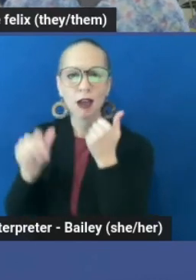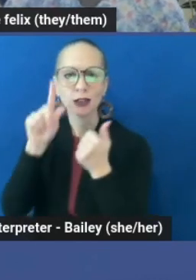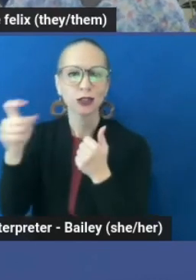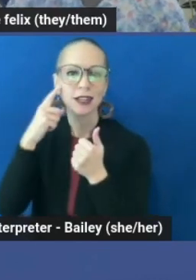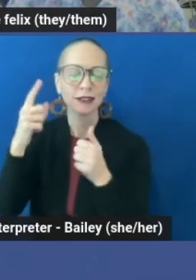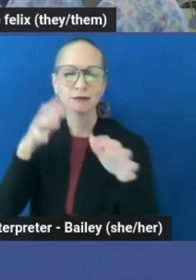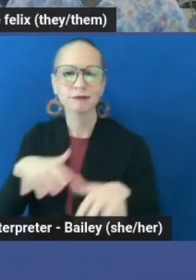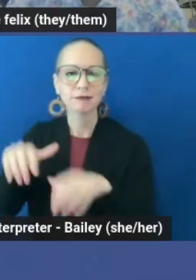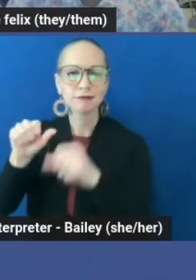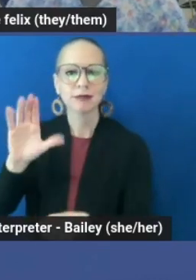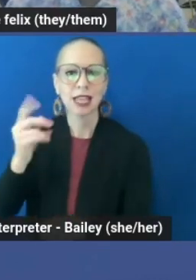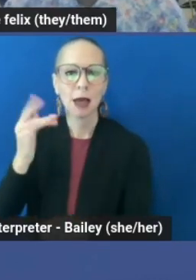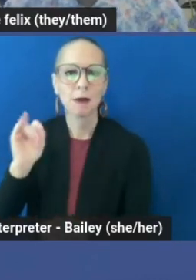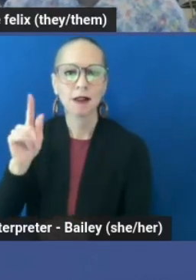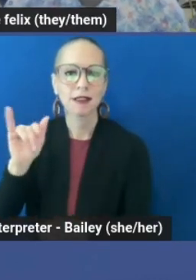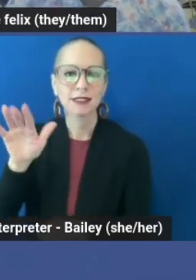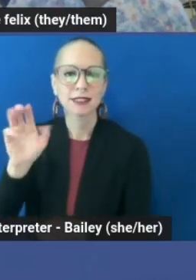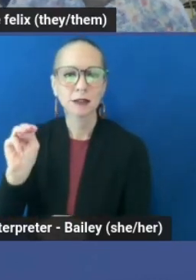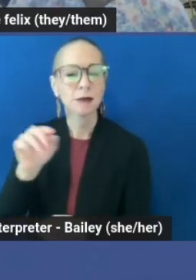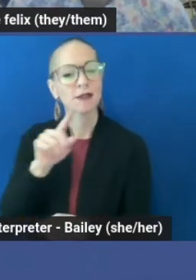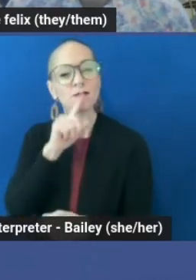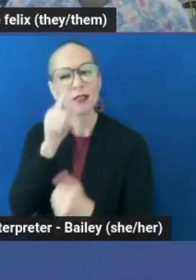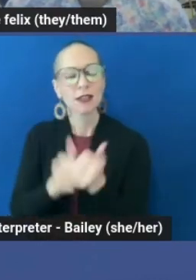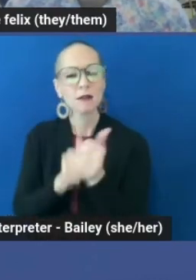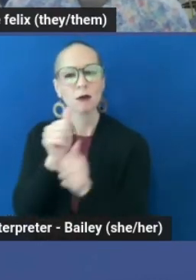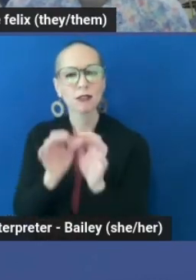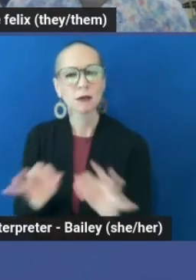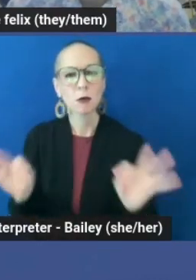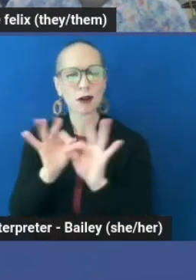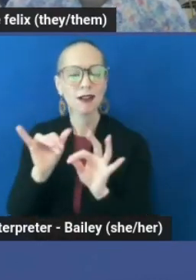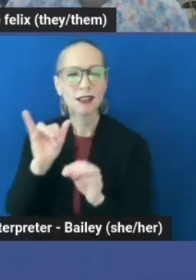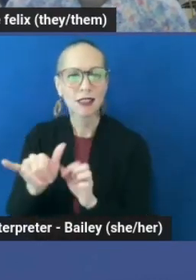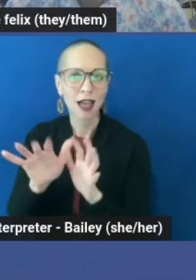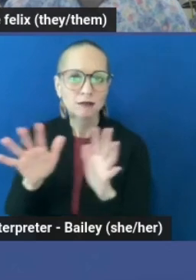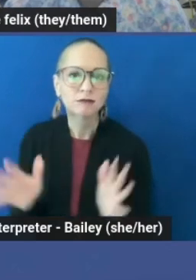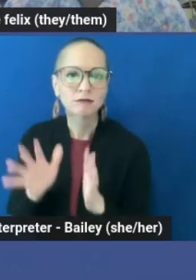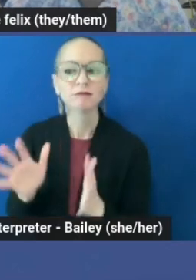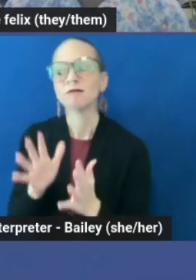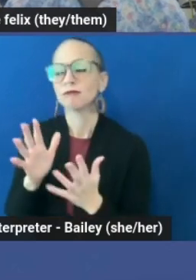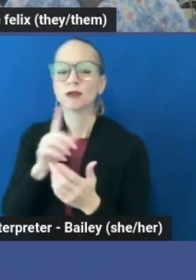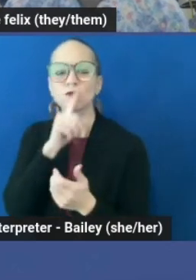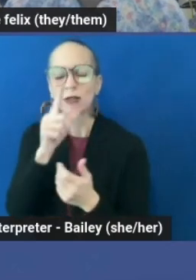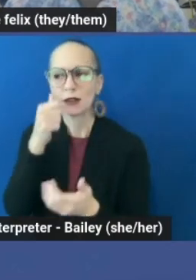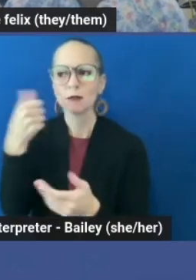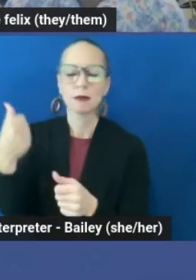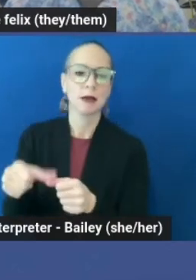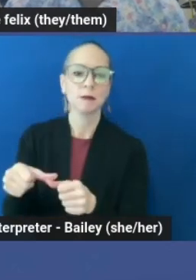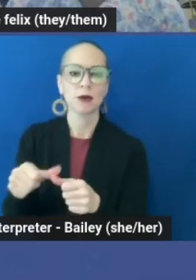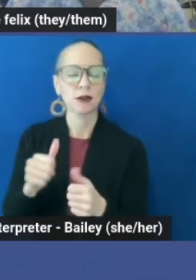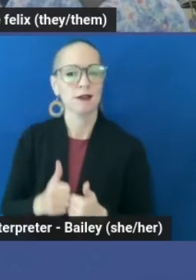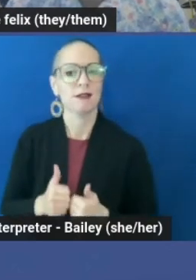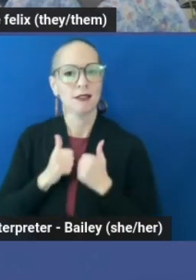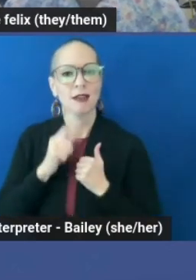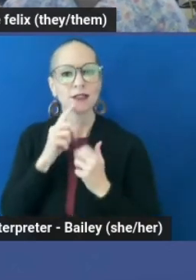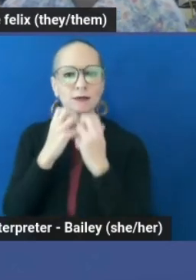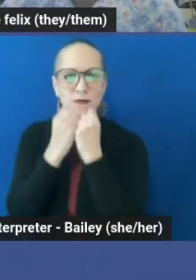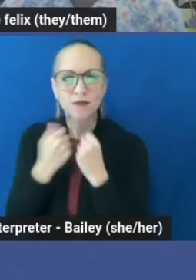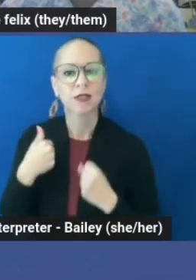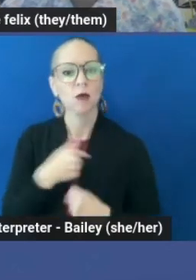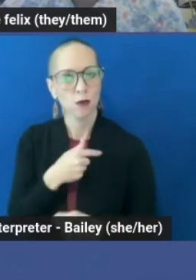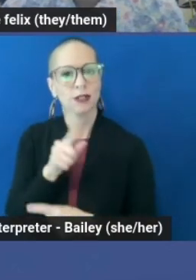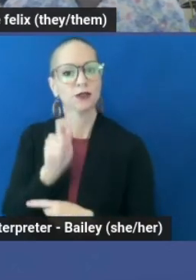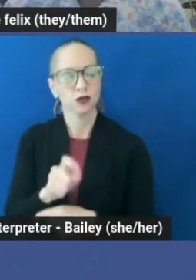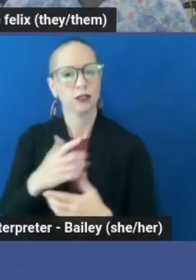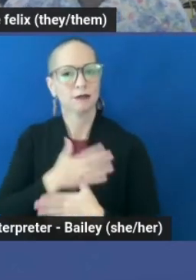And maybe most importantly, it urges us to remember that life is precious and we should do everything we can to enjoy it on our